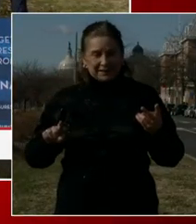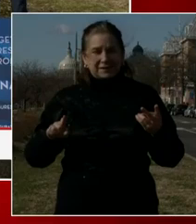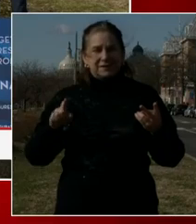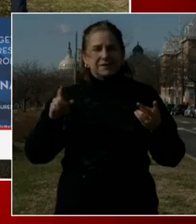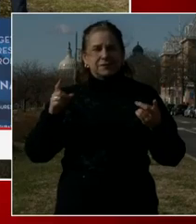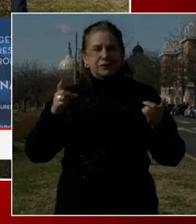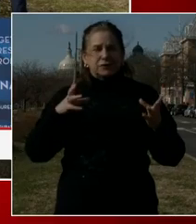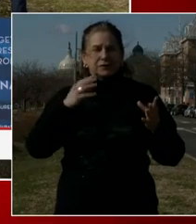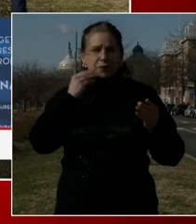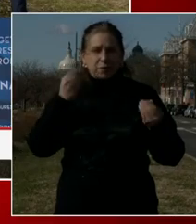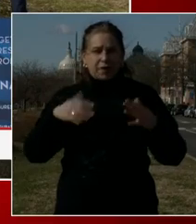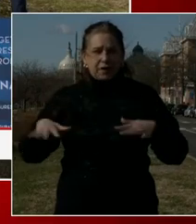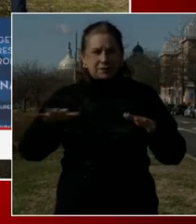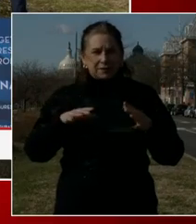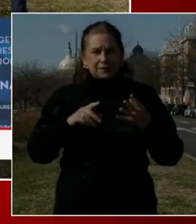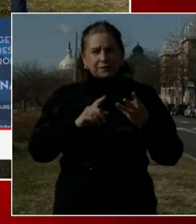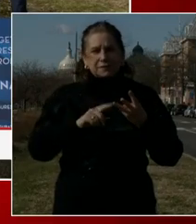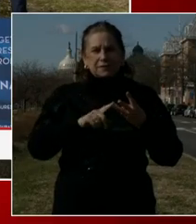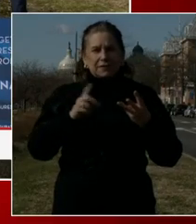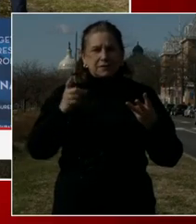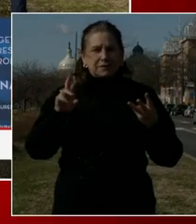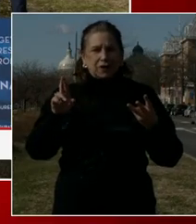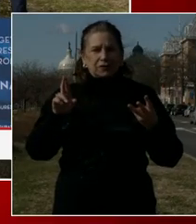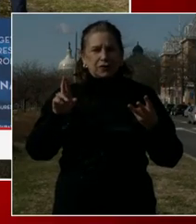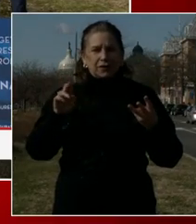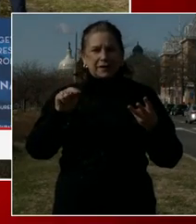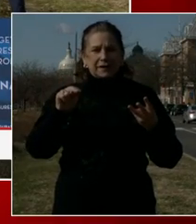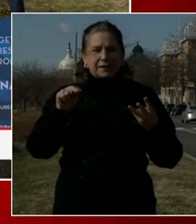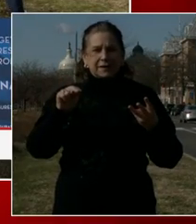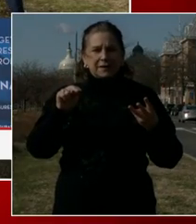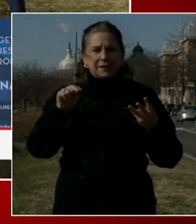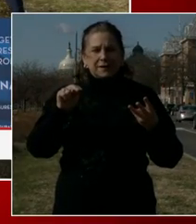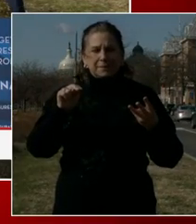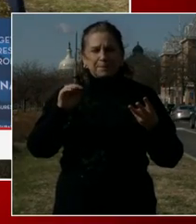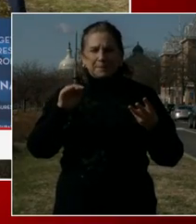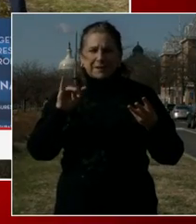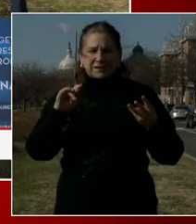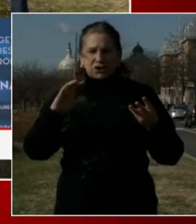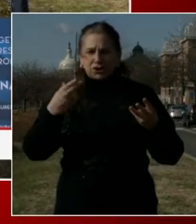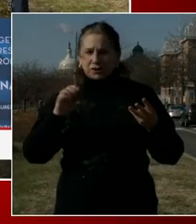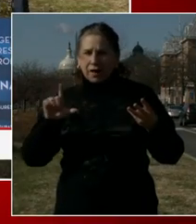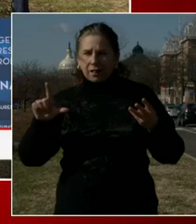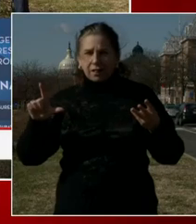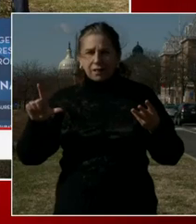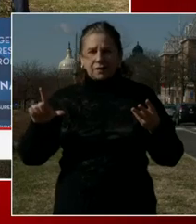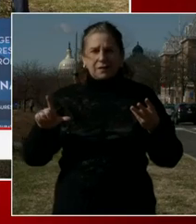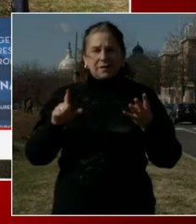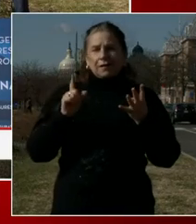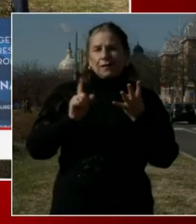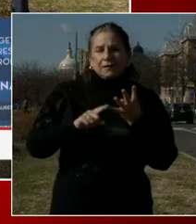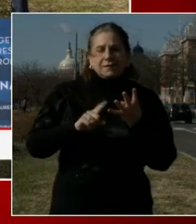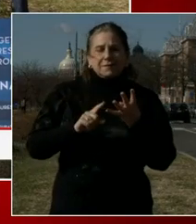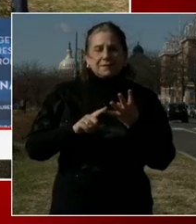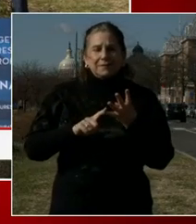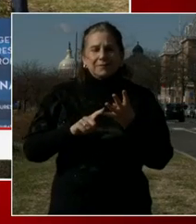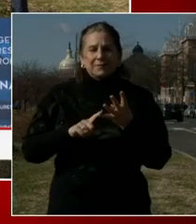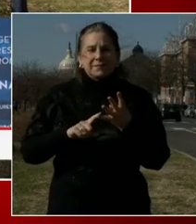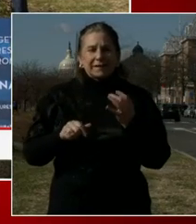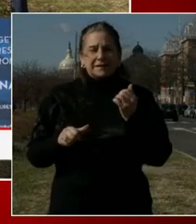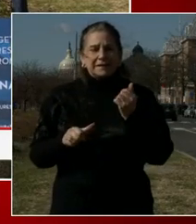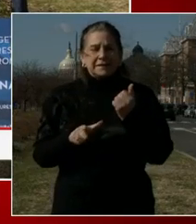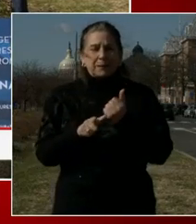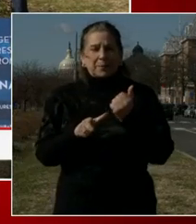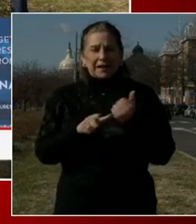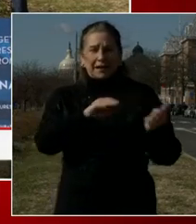I'm also joined by John Falcicchio, the Deputy Mayor for Planning and Economic Development, and Elliot